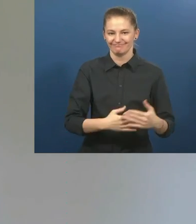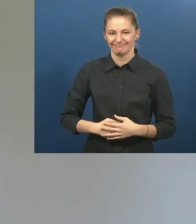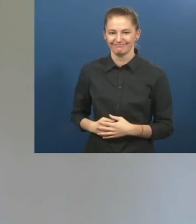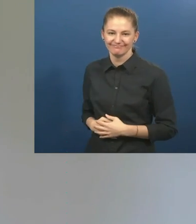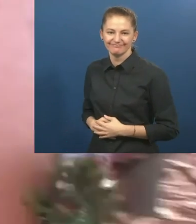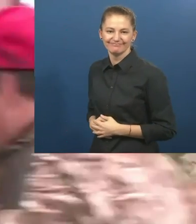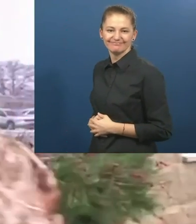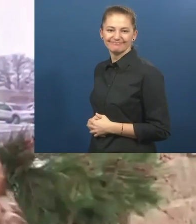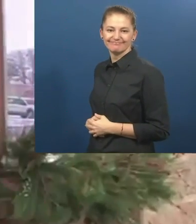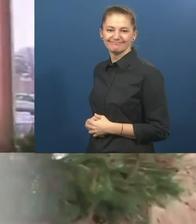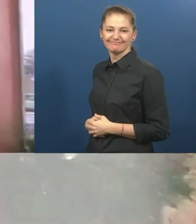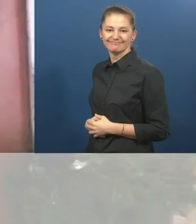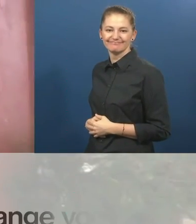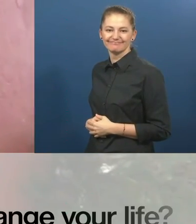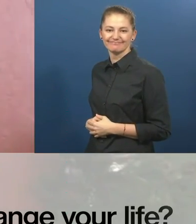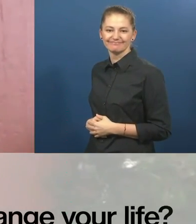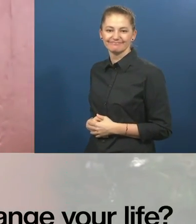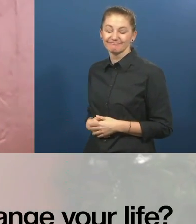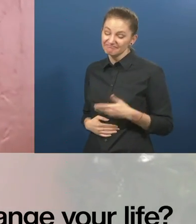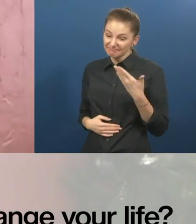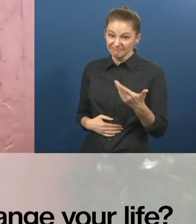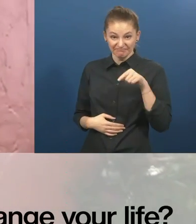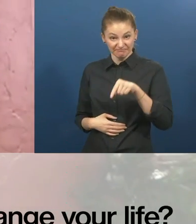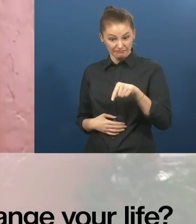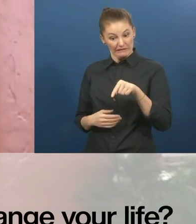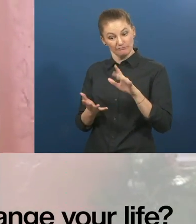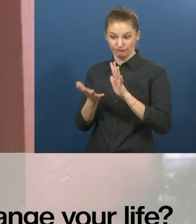good match for both. How did this solution change your life?